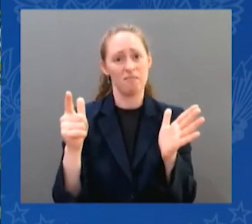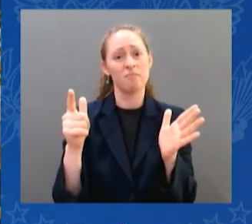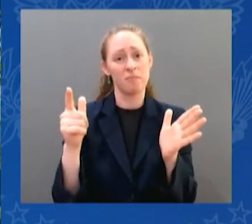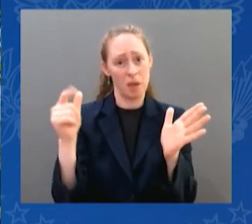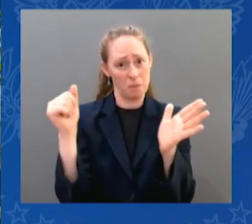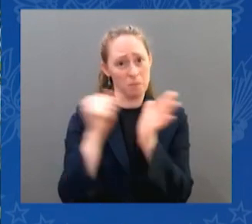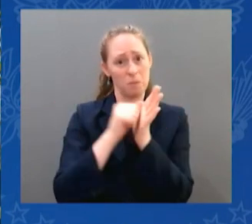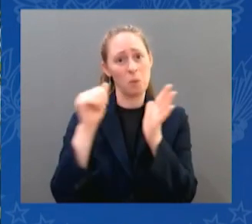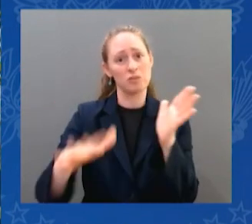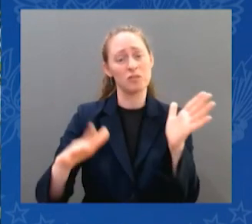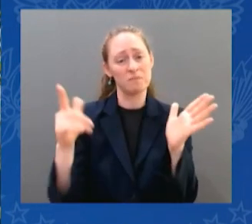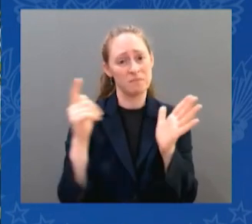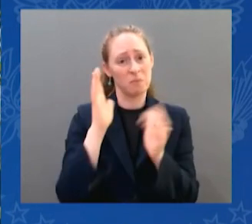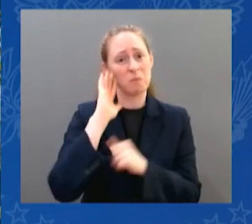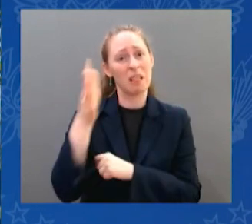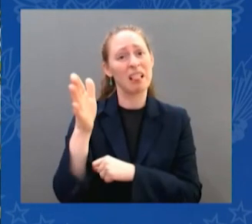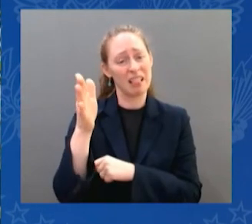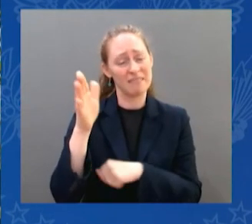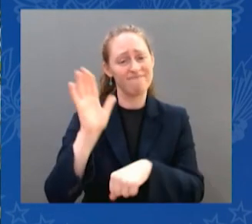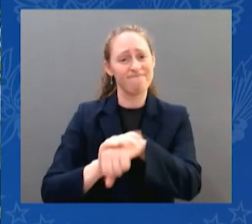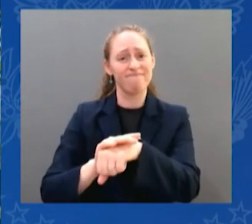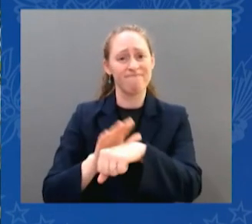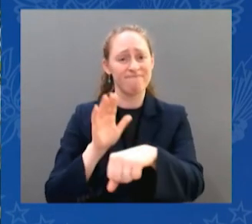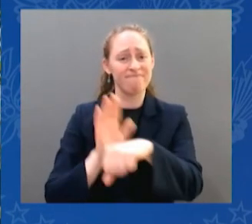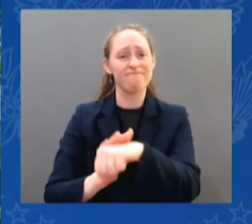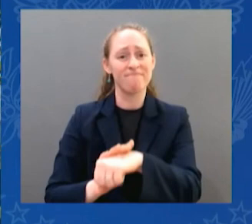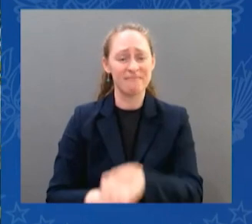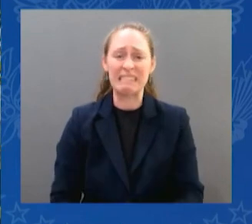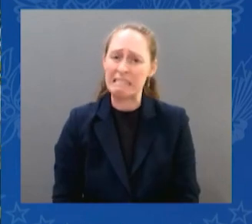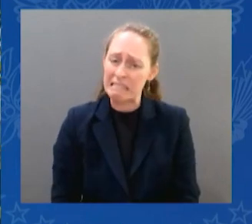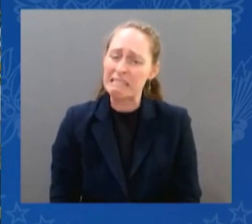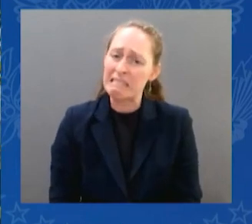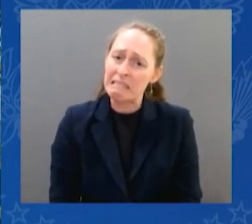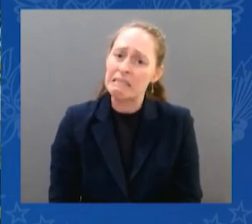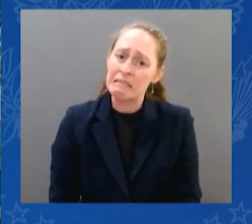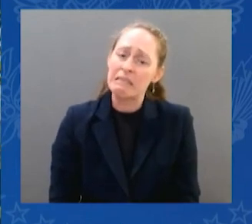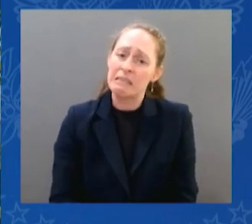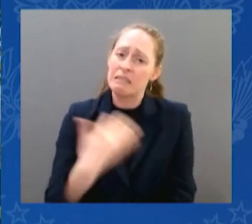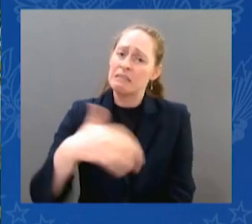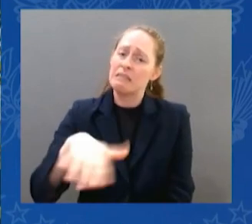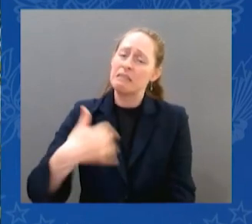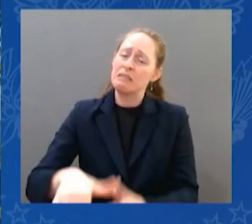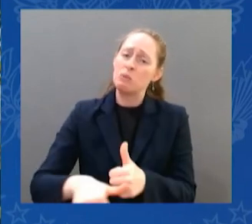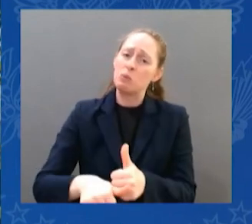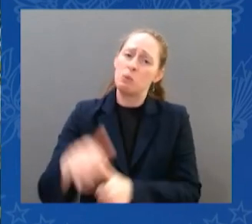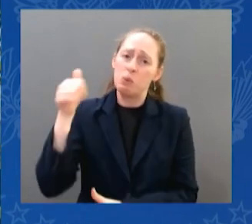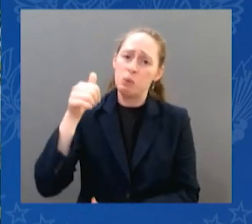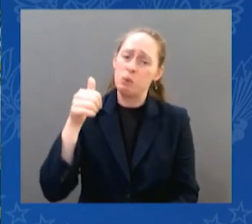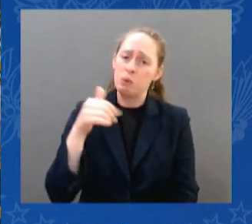And so, there's a lot at stake here, but I'm sure glad you're leading New York. For real. Thank you. Thank you.